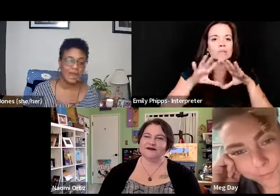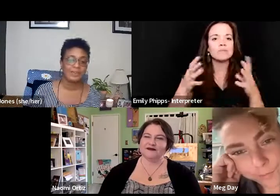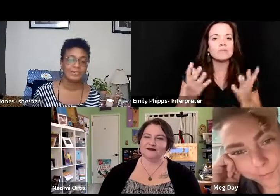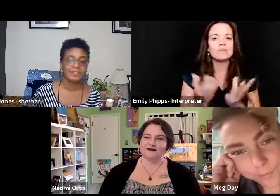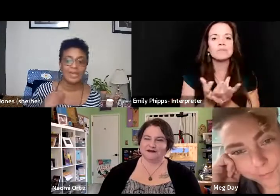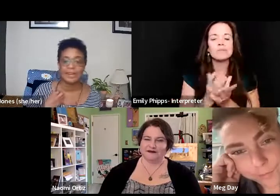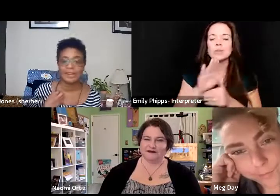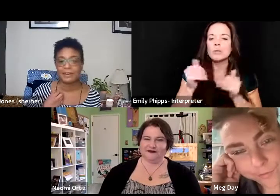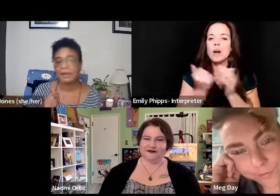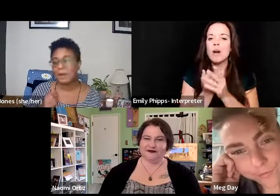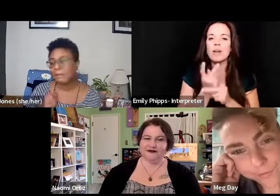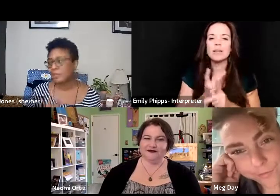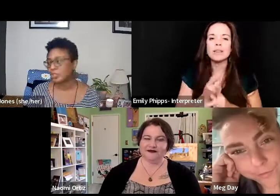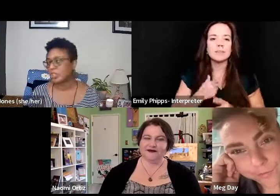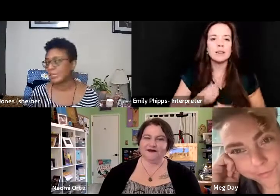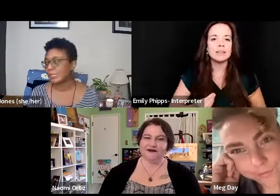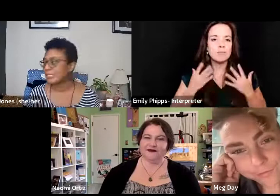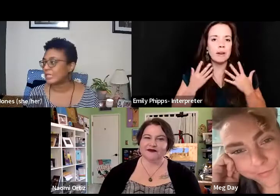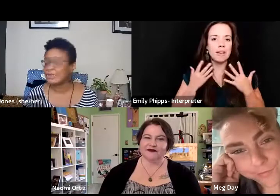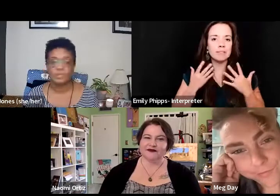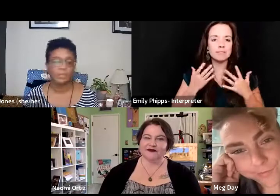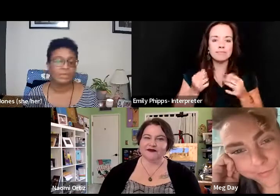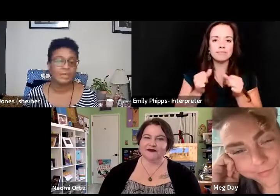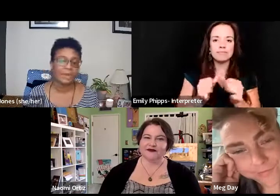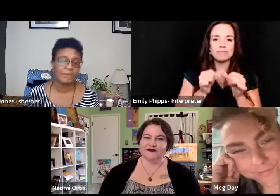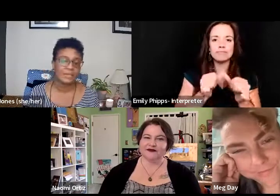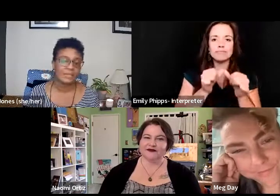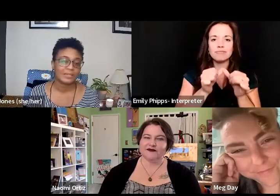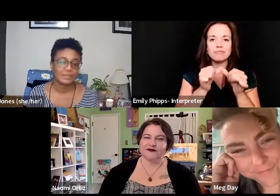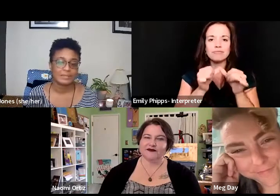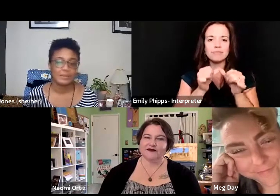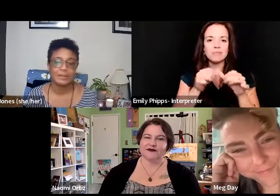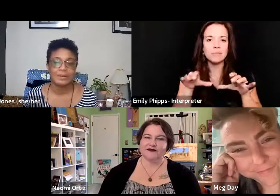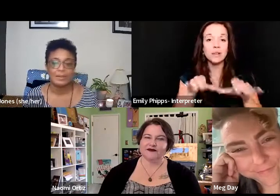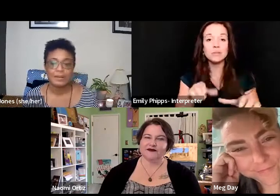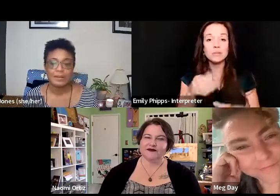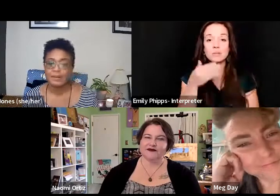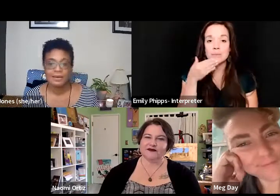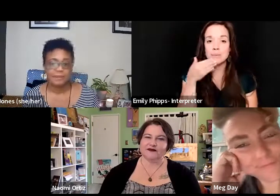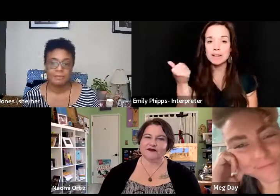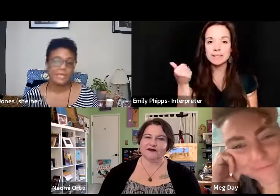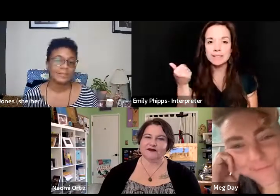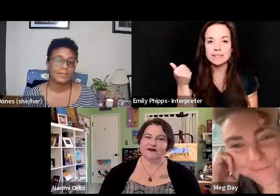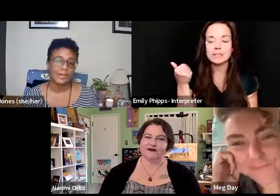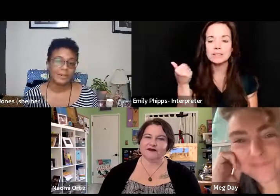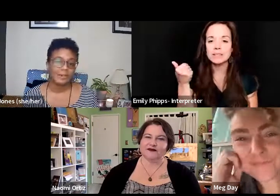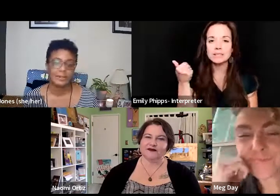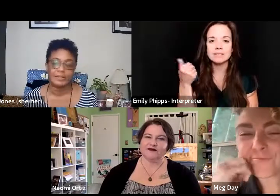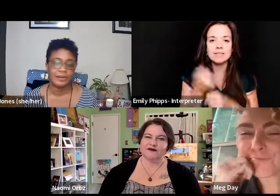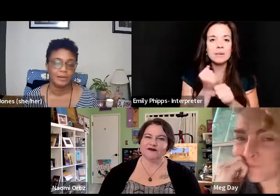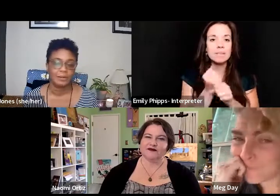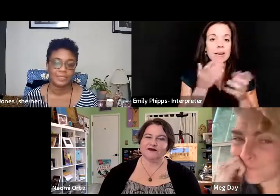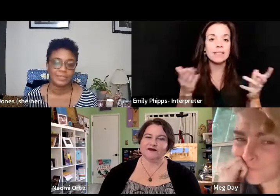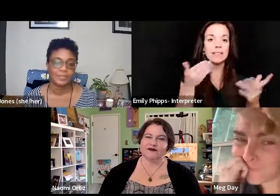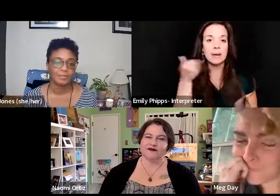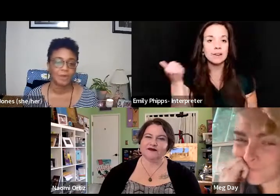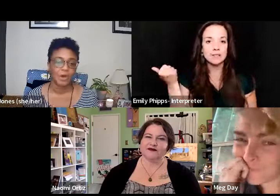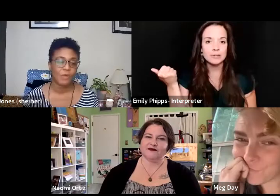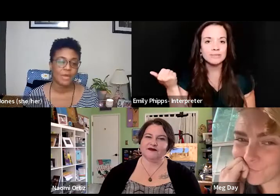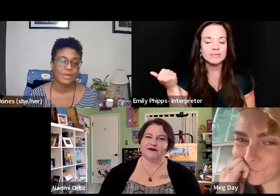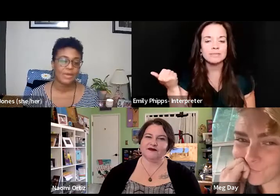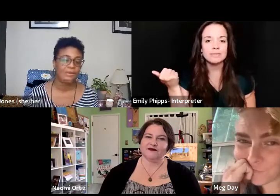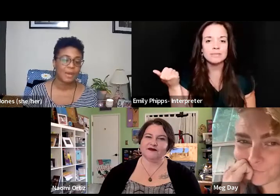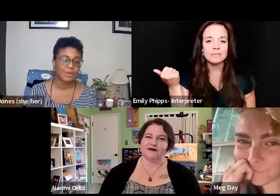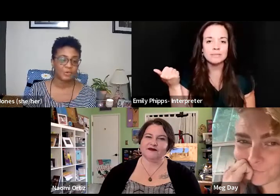inspired and pushing to keep doing my best to. to make things better in some